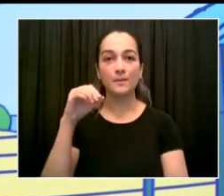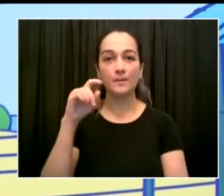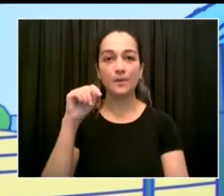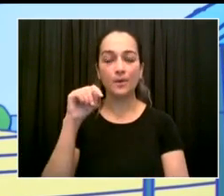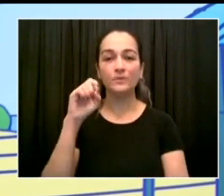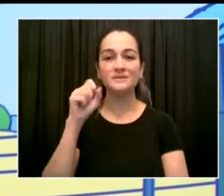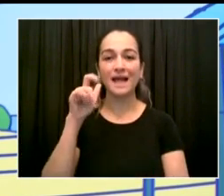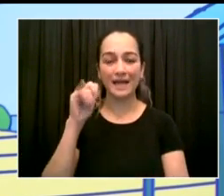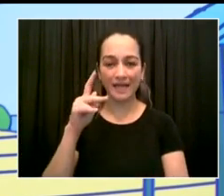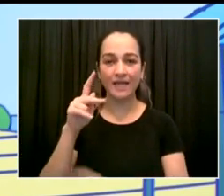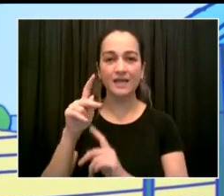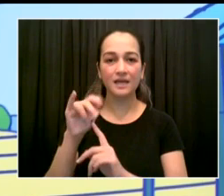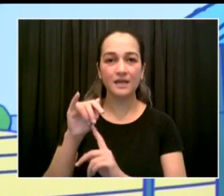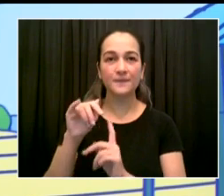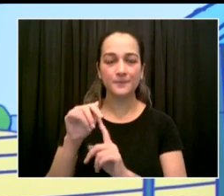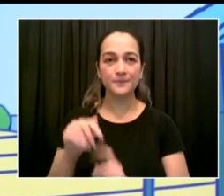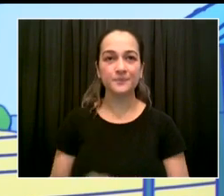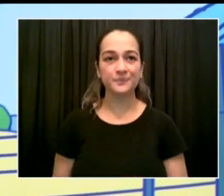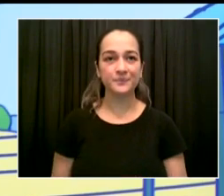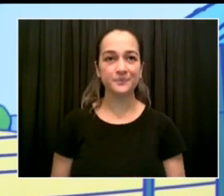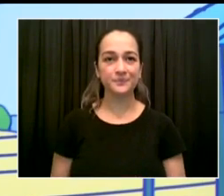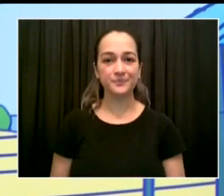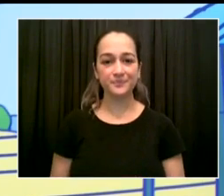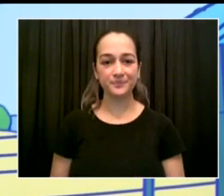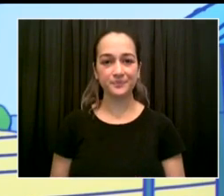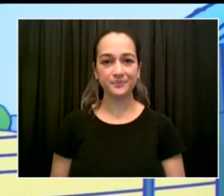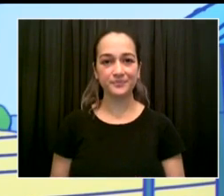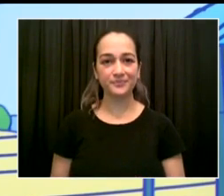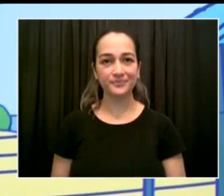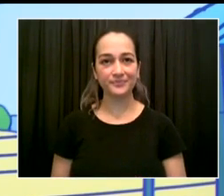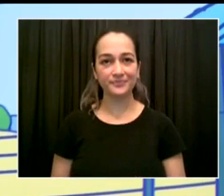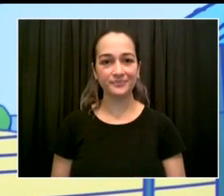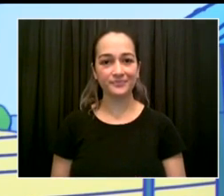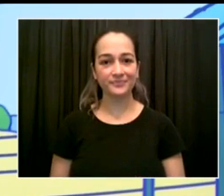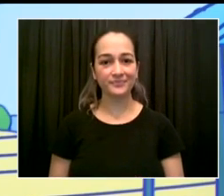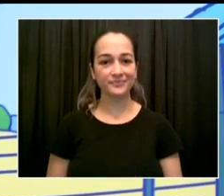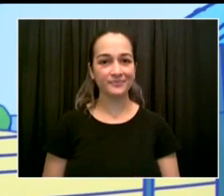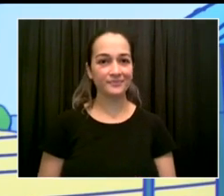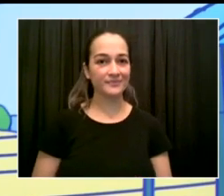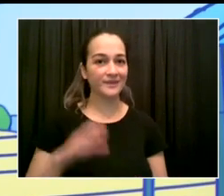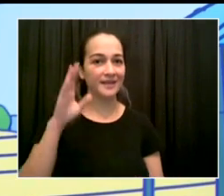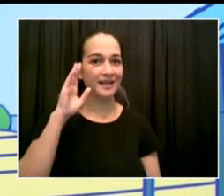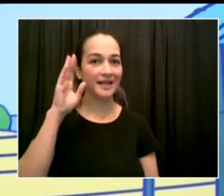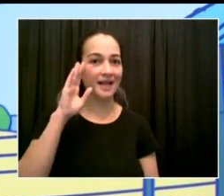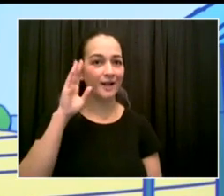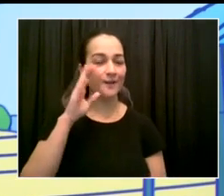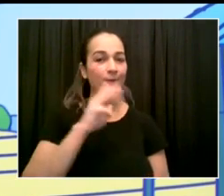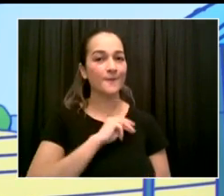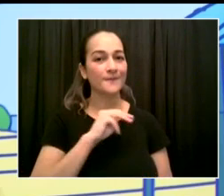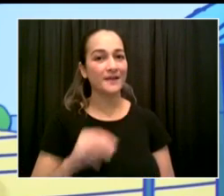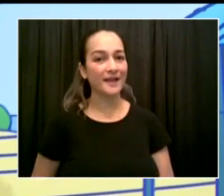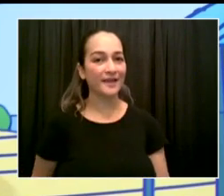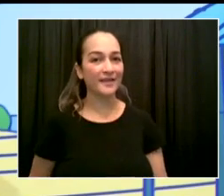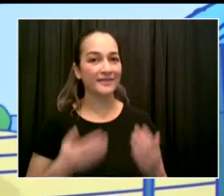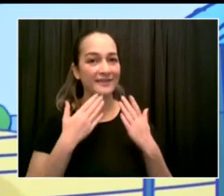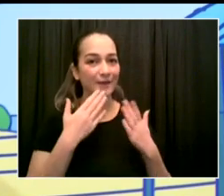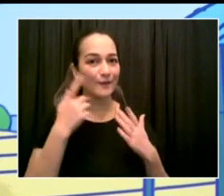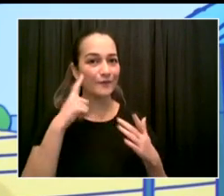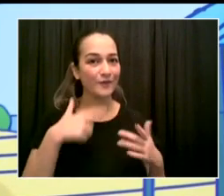you, Mr. Mayor. Firstly, let me thank the Cardinal for giving me a dispensation not to wear a tie during this press conference today.